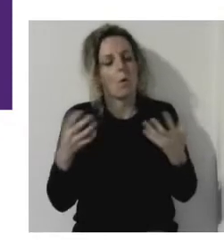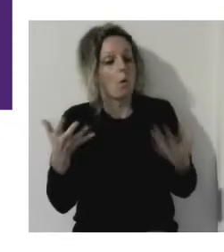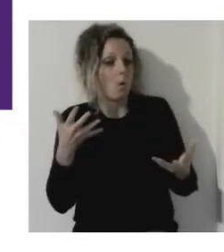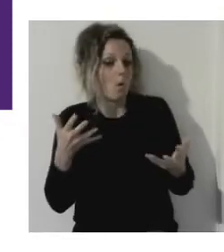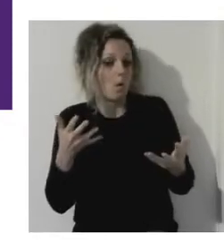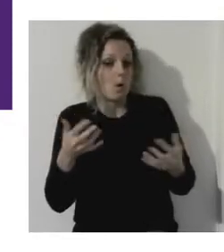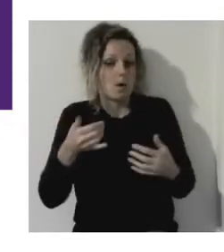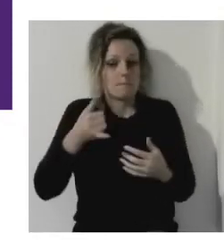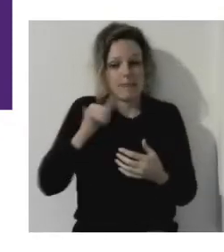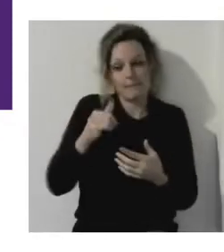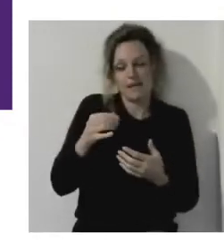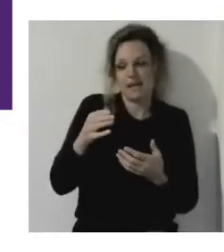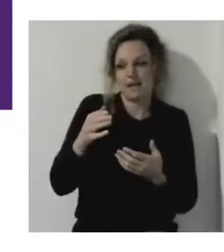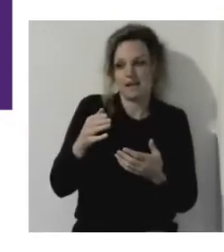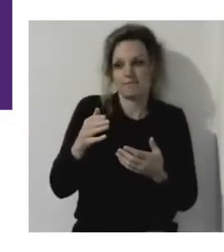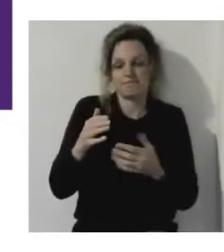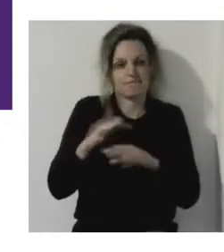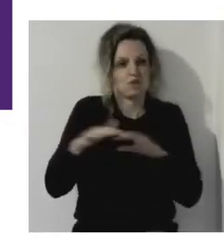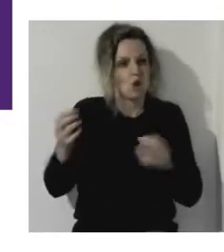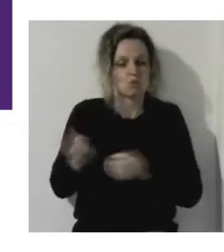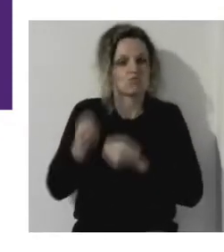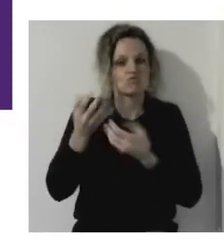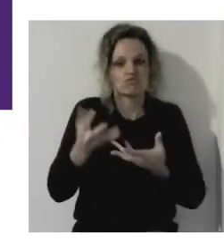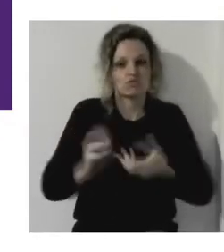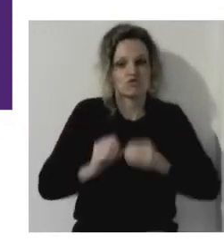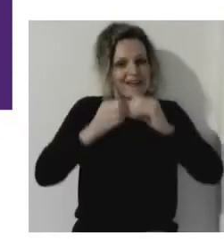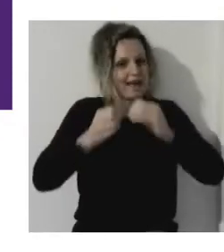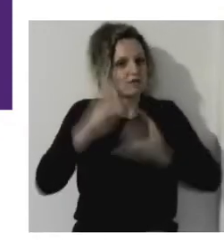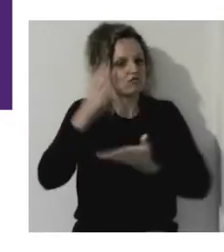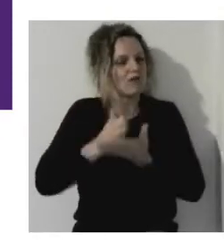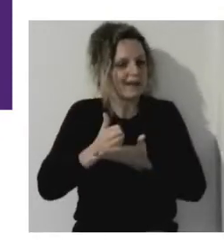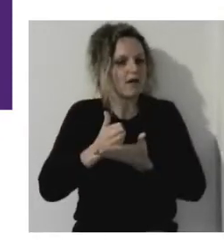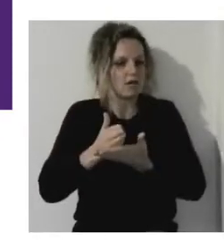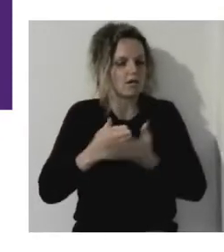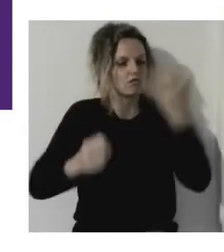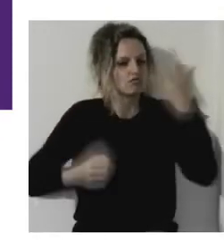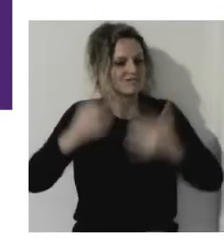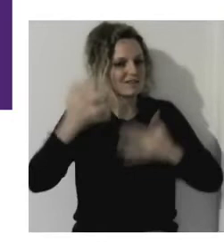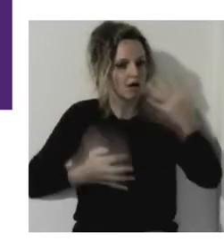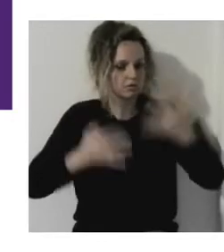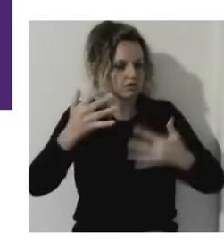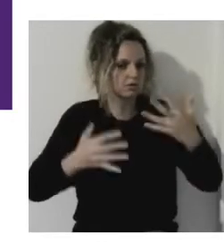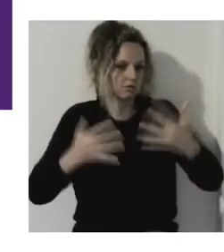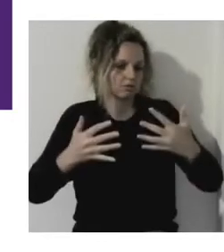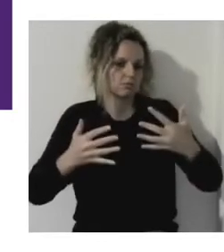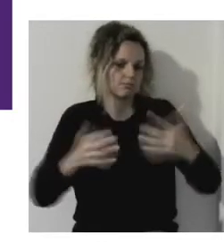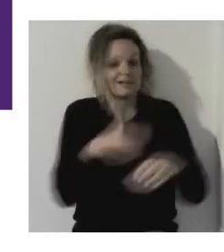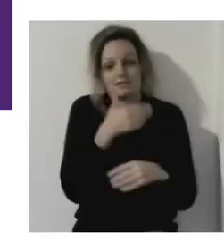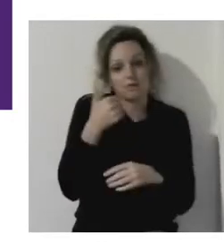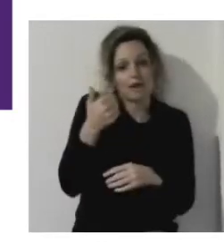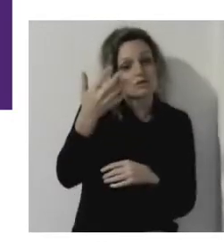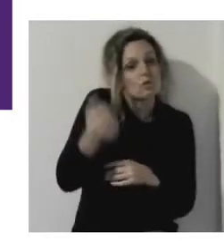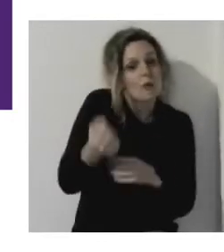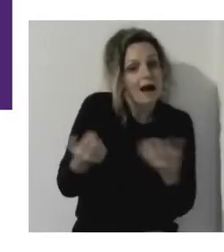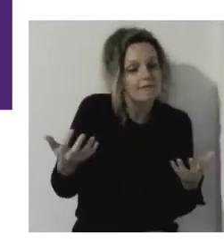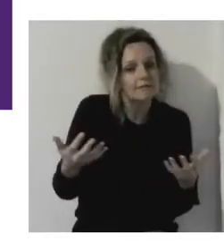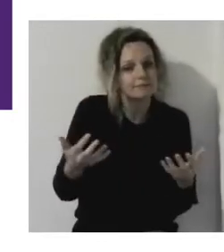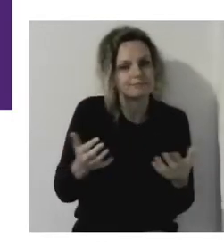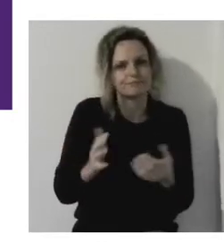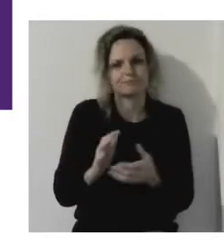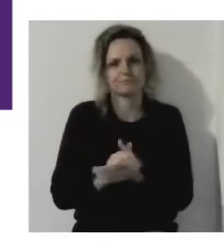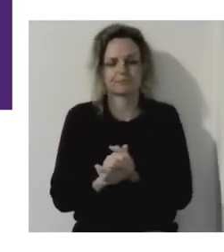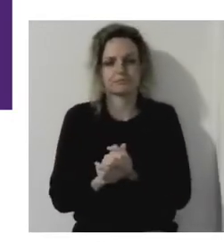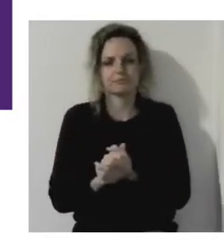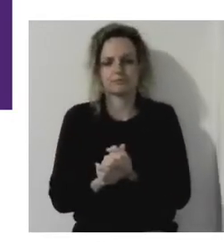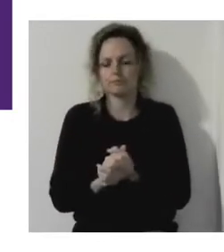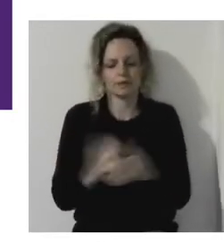Uh, I think we're now moving into a world where, um, what we call inclusive design is maybe not so interesting, but if people